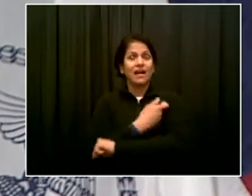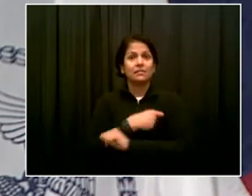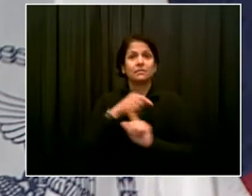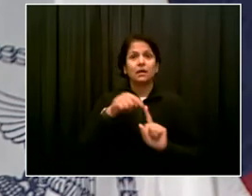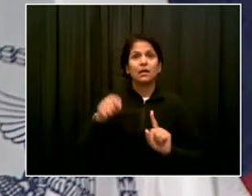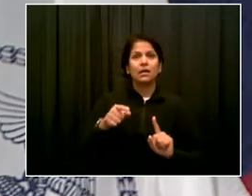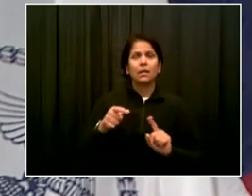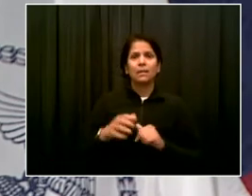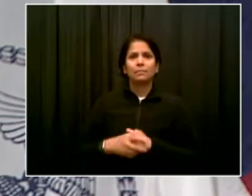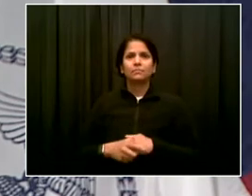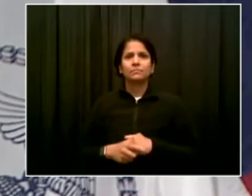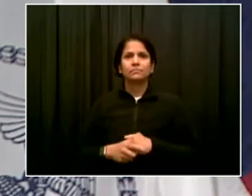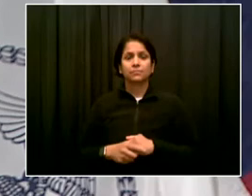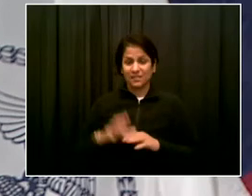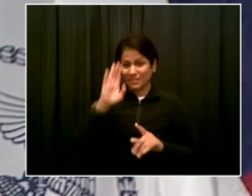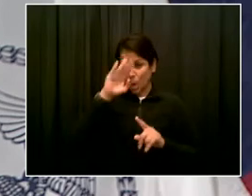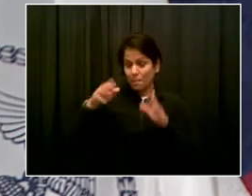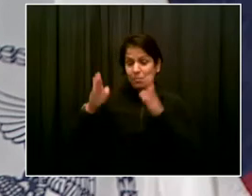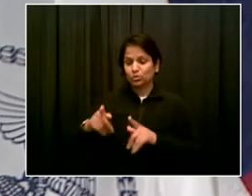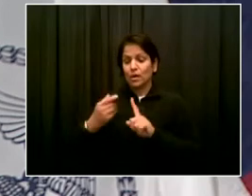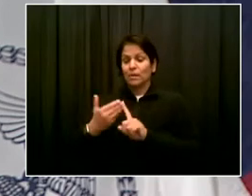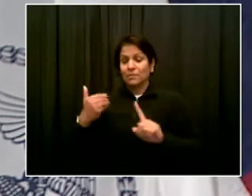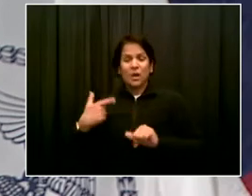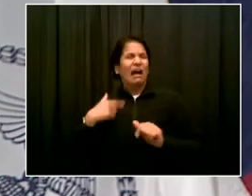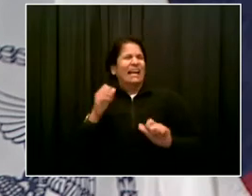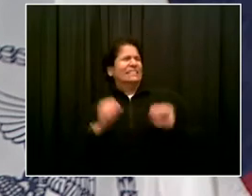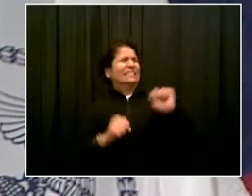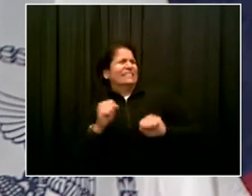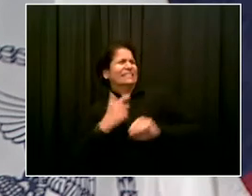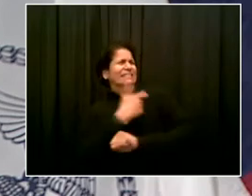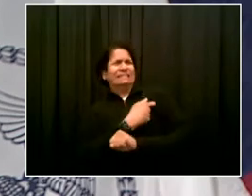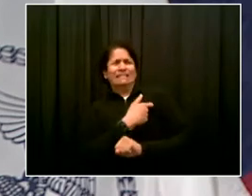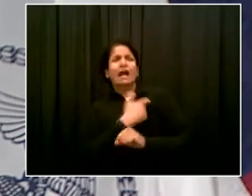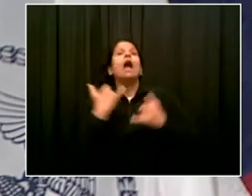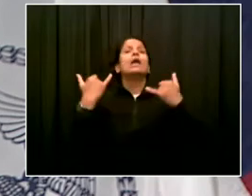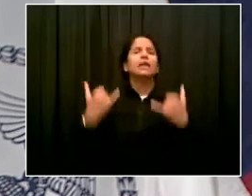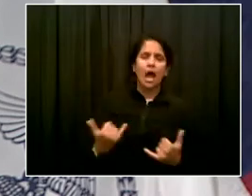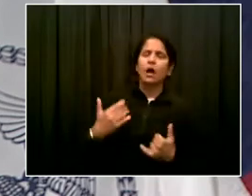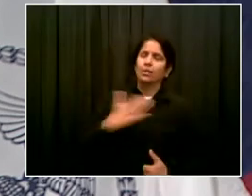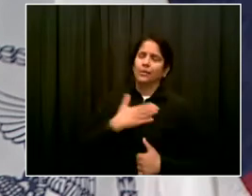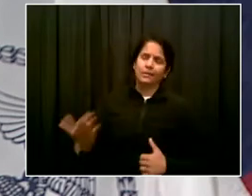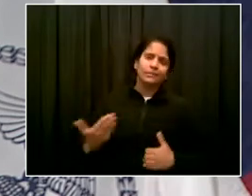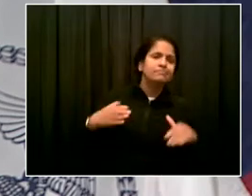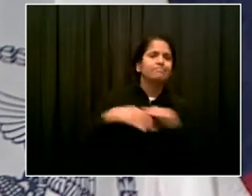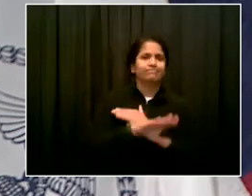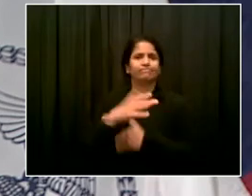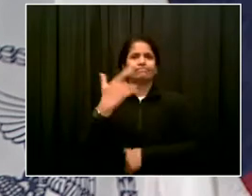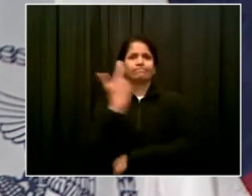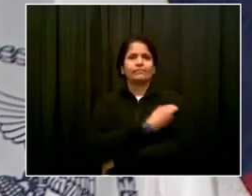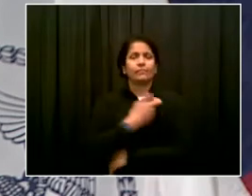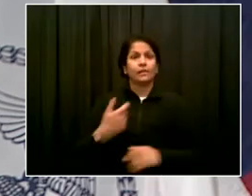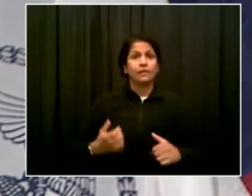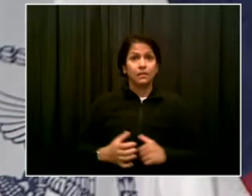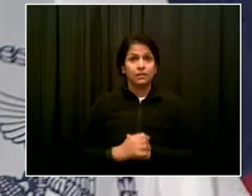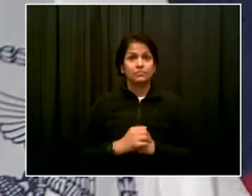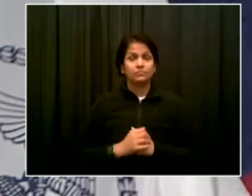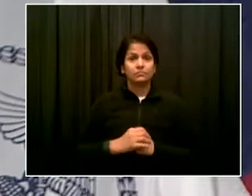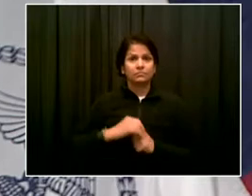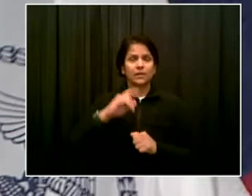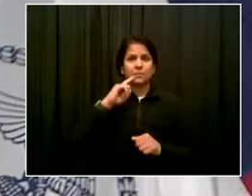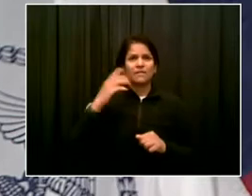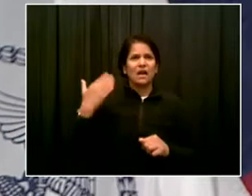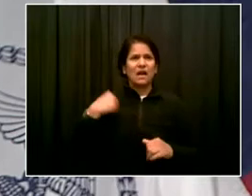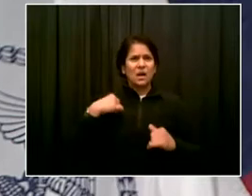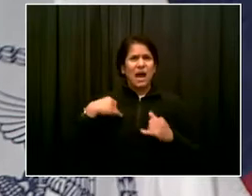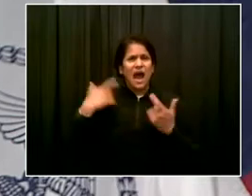you know, decide it's time or someone makes it easy. Like when we were with the mobile, uh, vaccination bus up in the Bronx on Friday